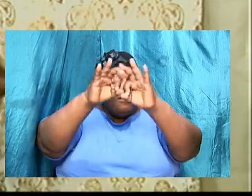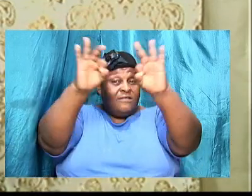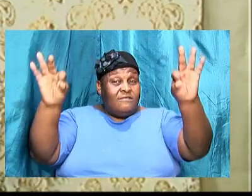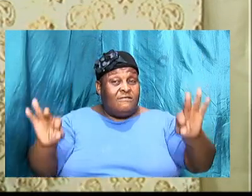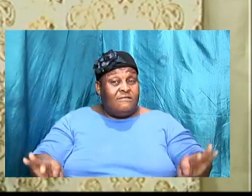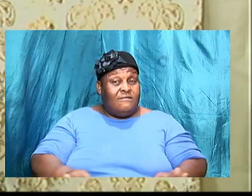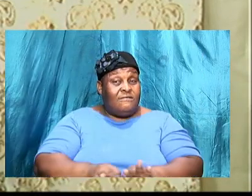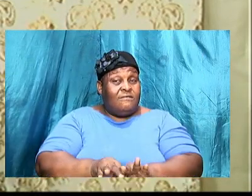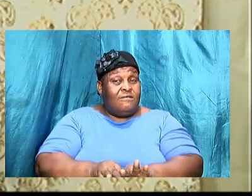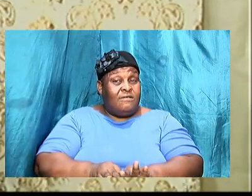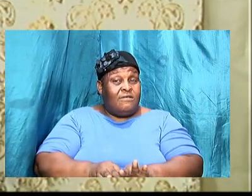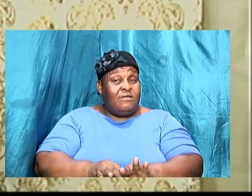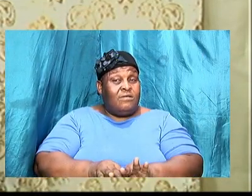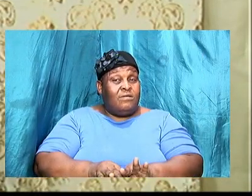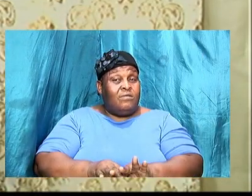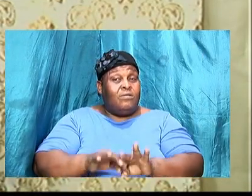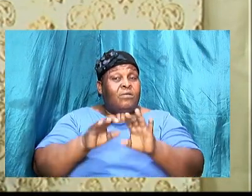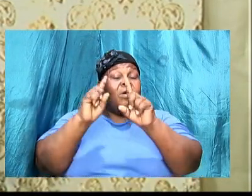God's perfect will for your life